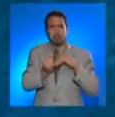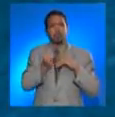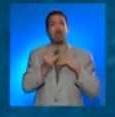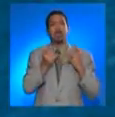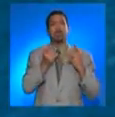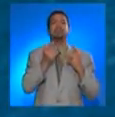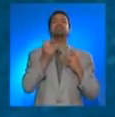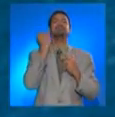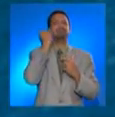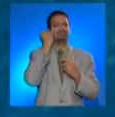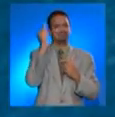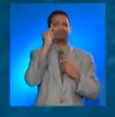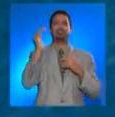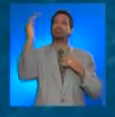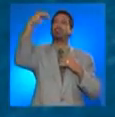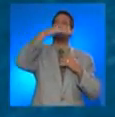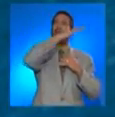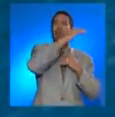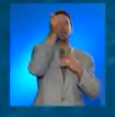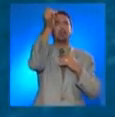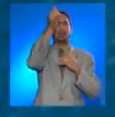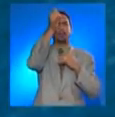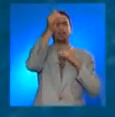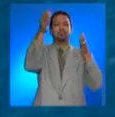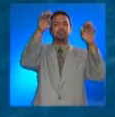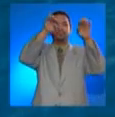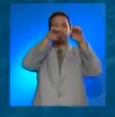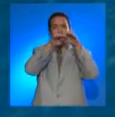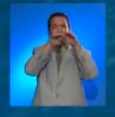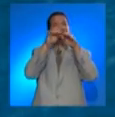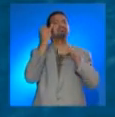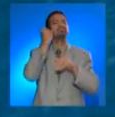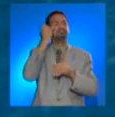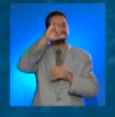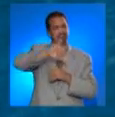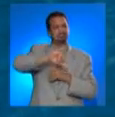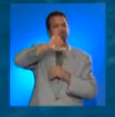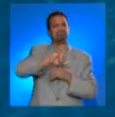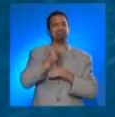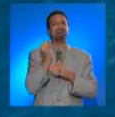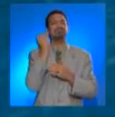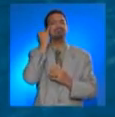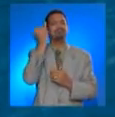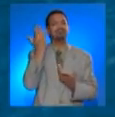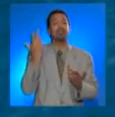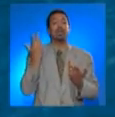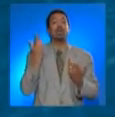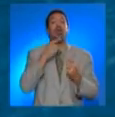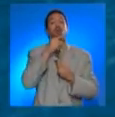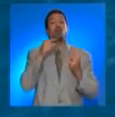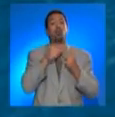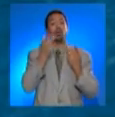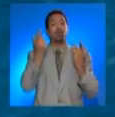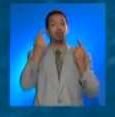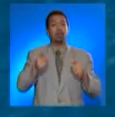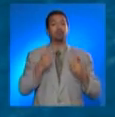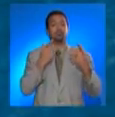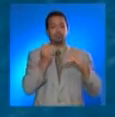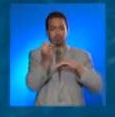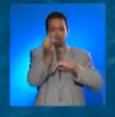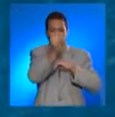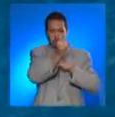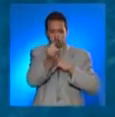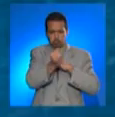that took place on the ocean floor. Then, as the force of gravity attempts to return equilibrium to the sea level,